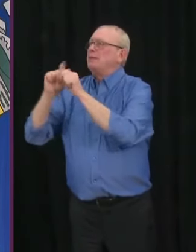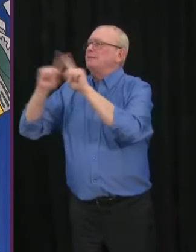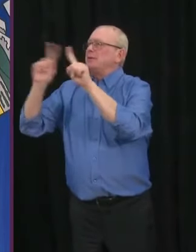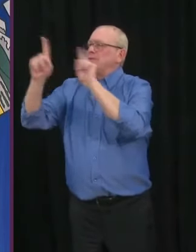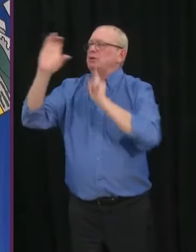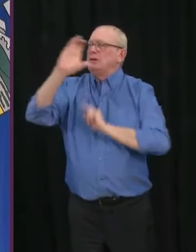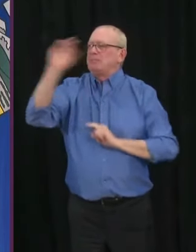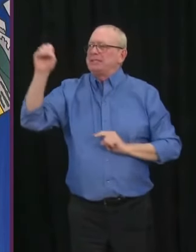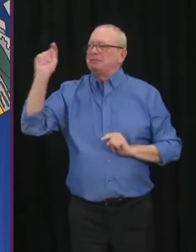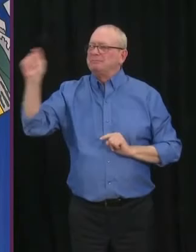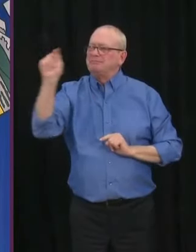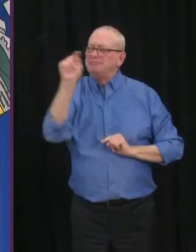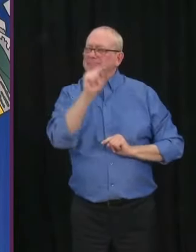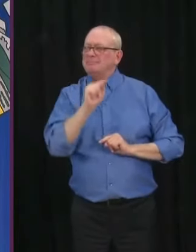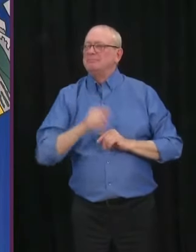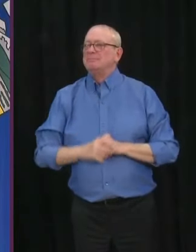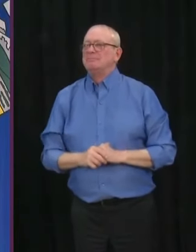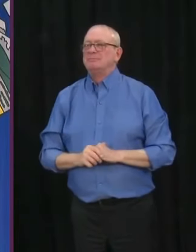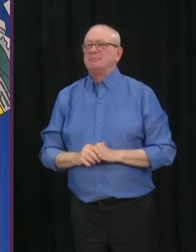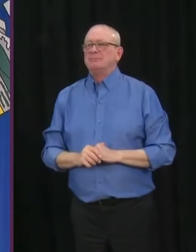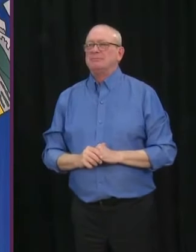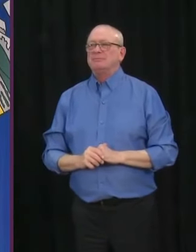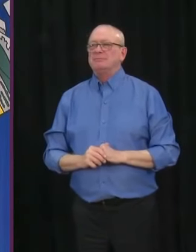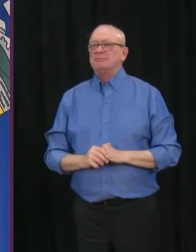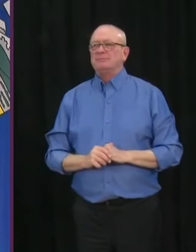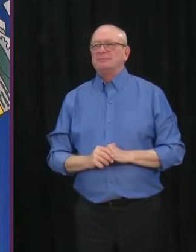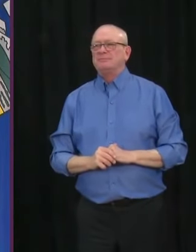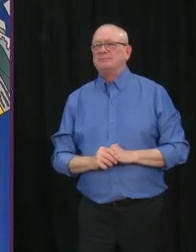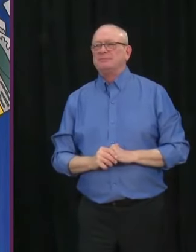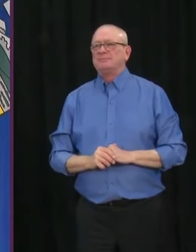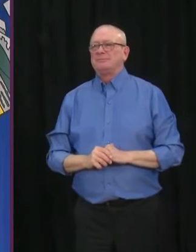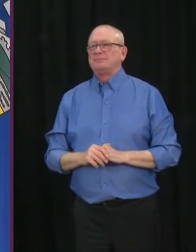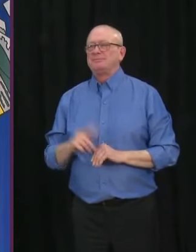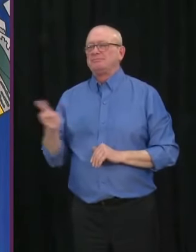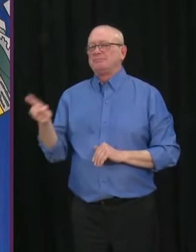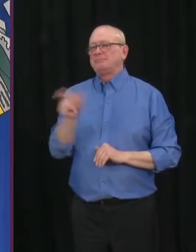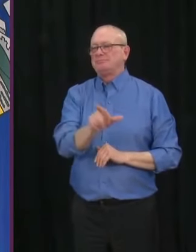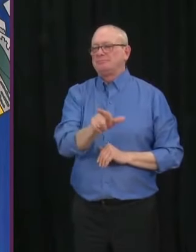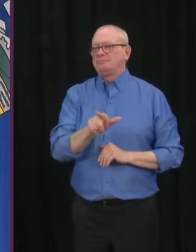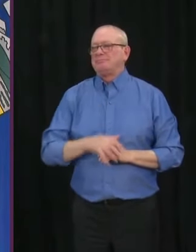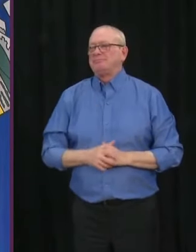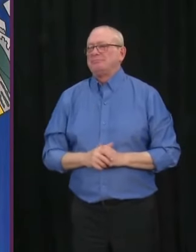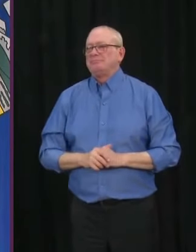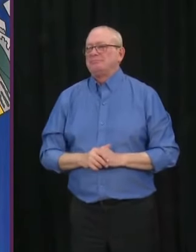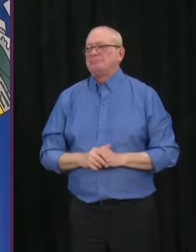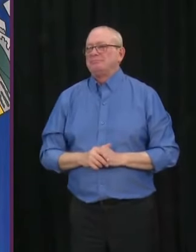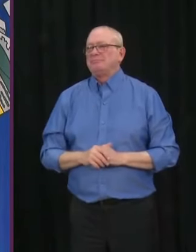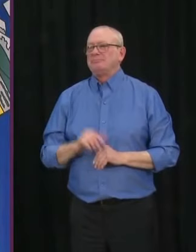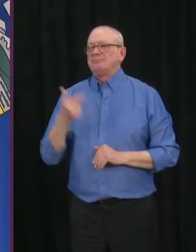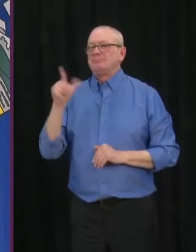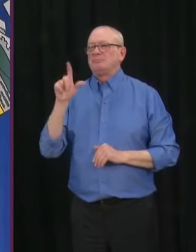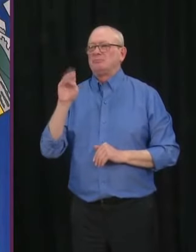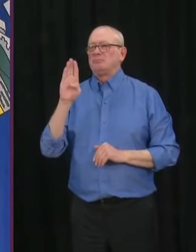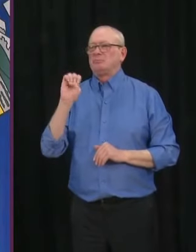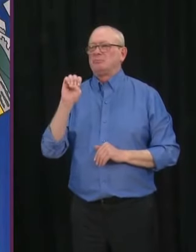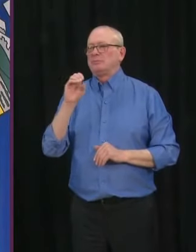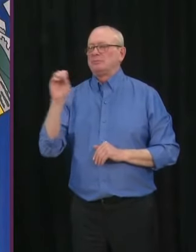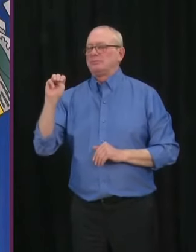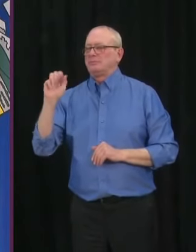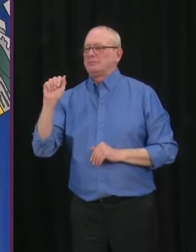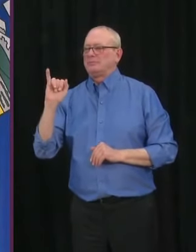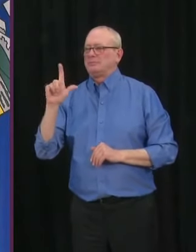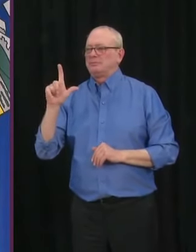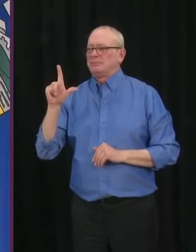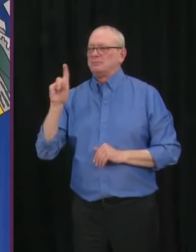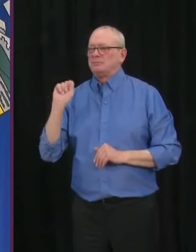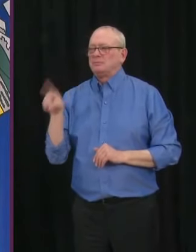Operator, can you put through the next caller, please? Next is James Keller with the Globe and Mail. Go ahead, James. Hi, this